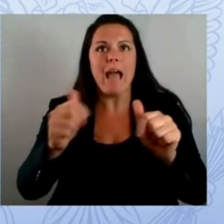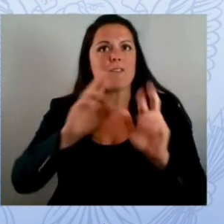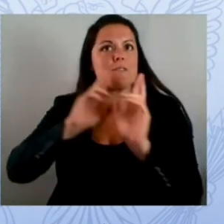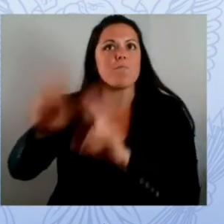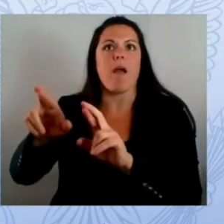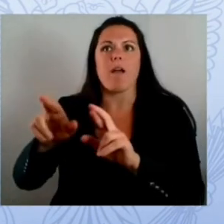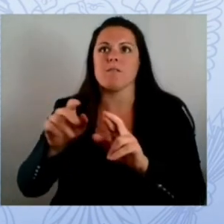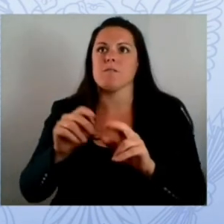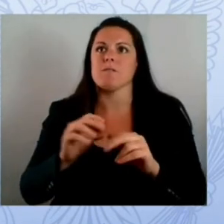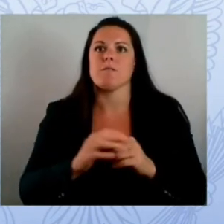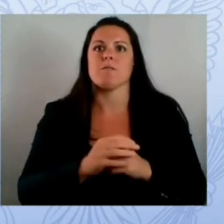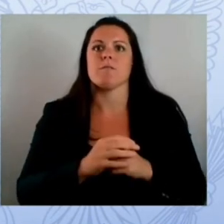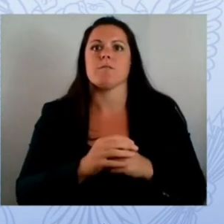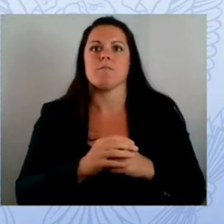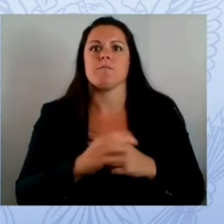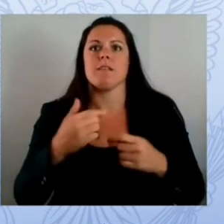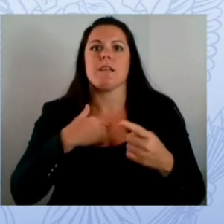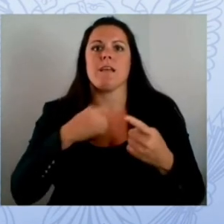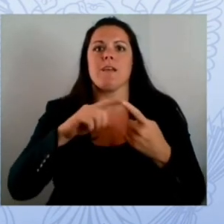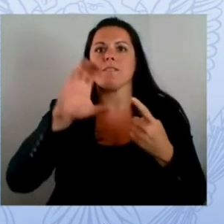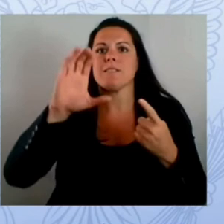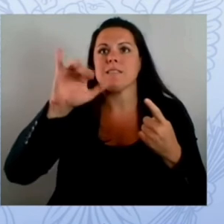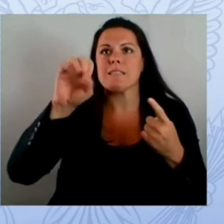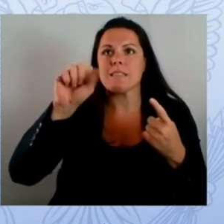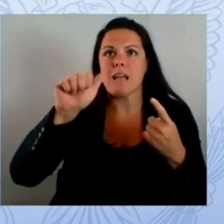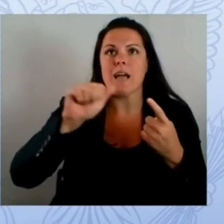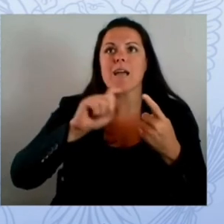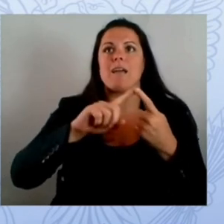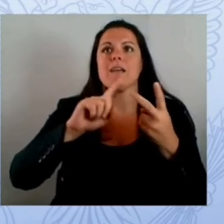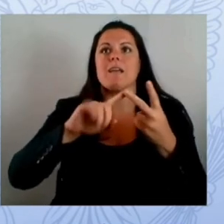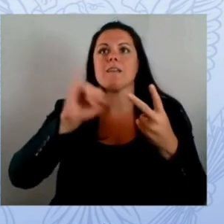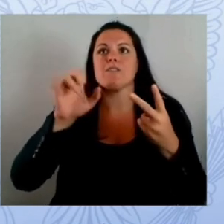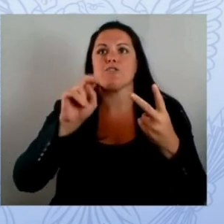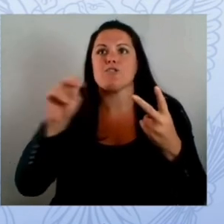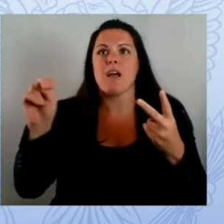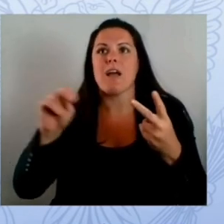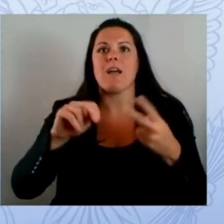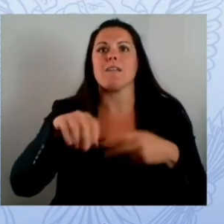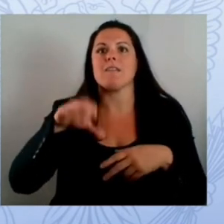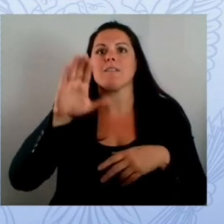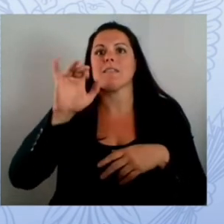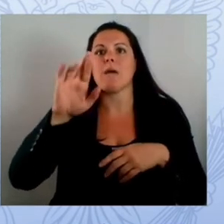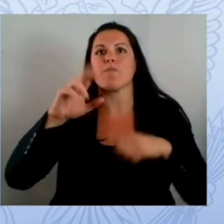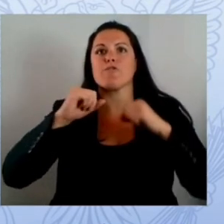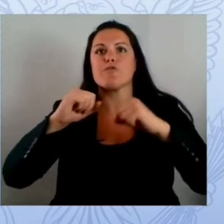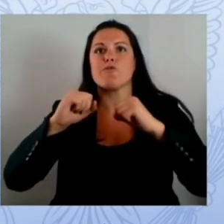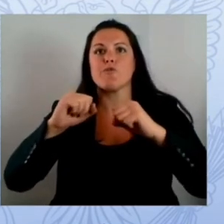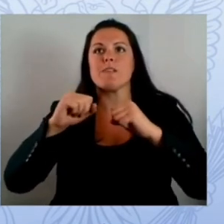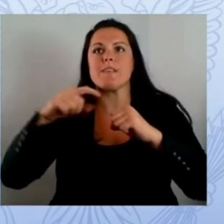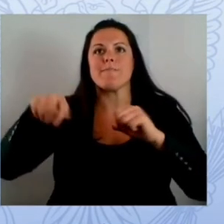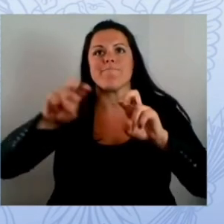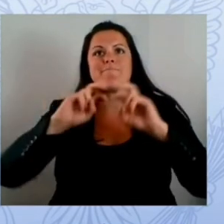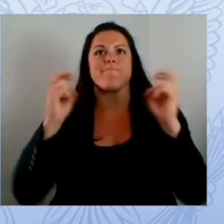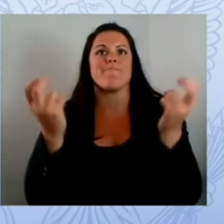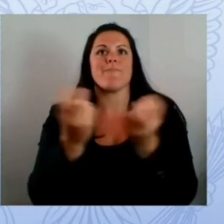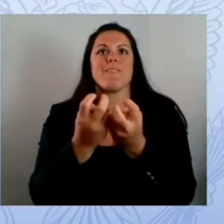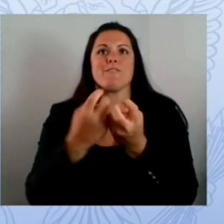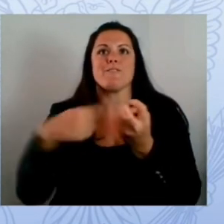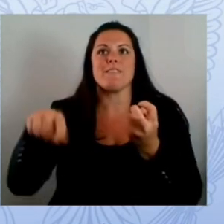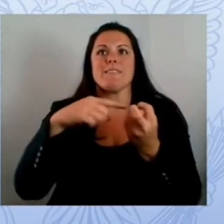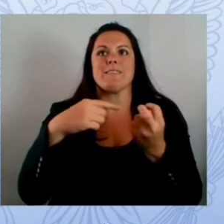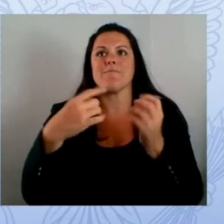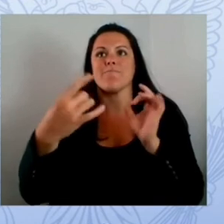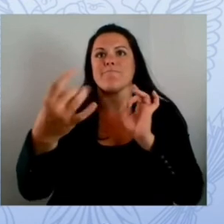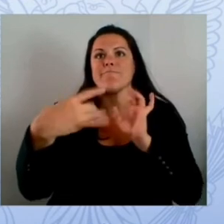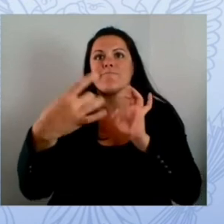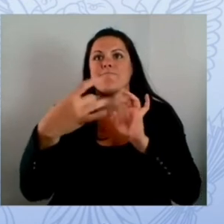security advisory quickly which informed other potential victims and put them in a position to further defend their